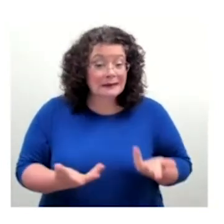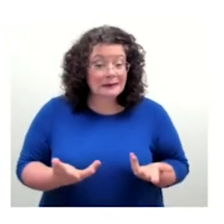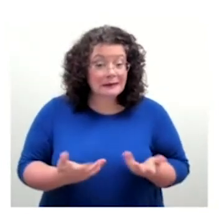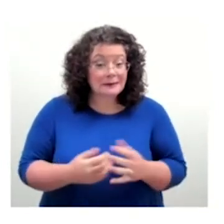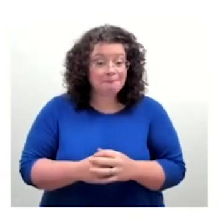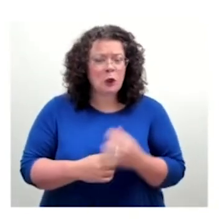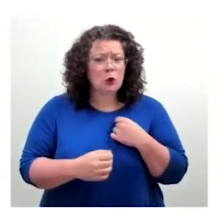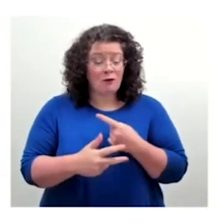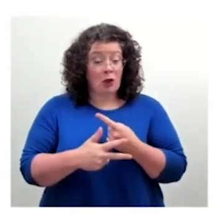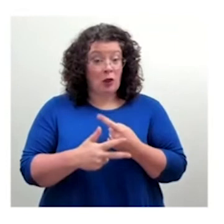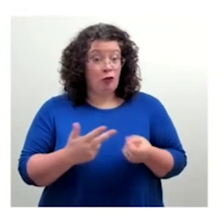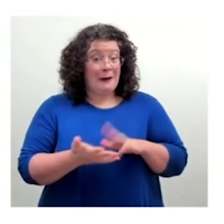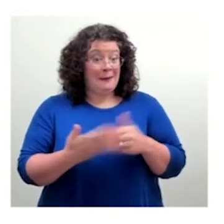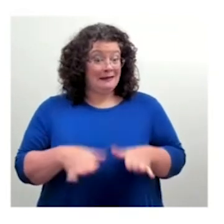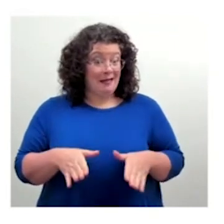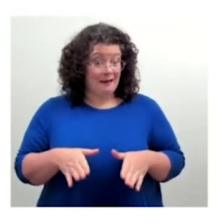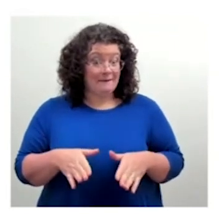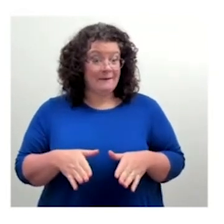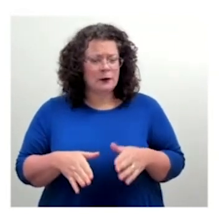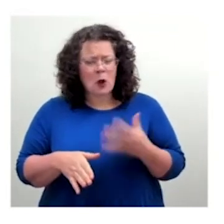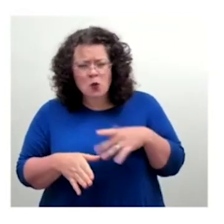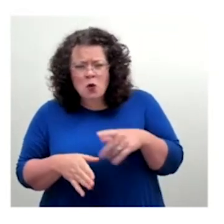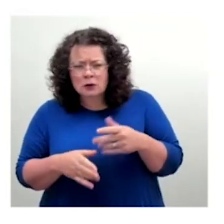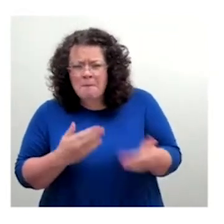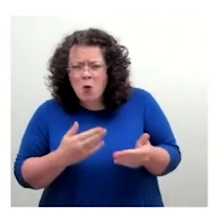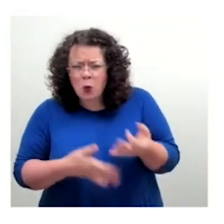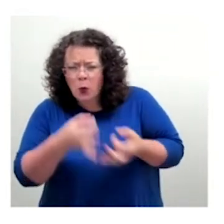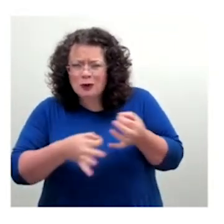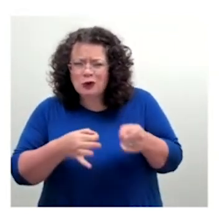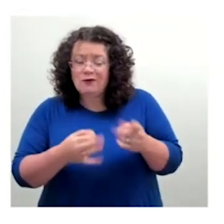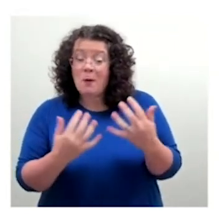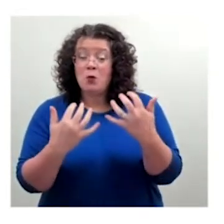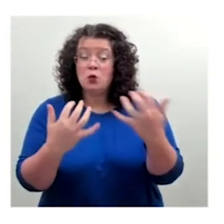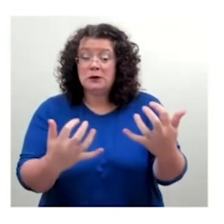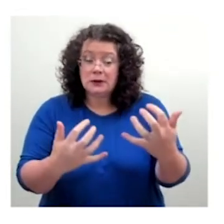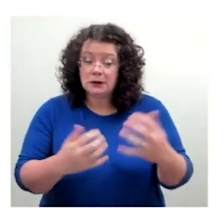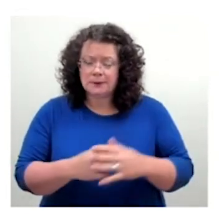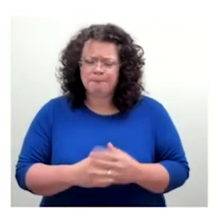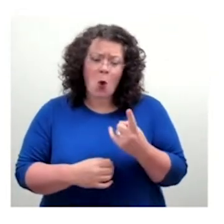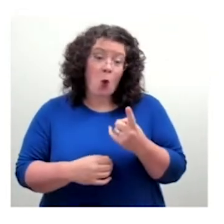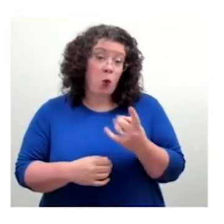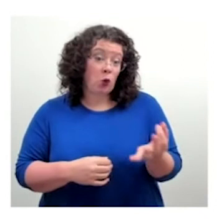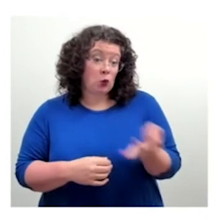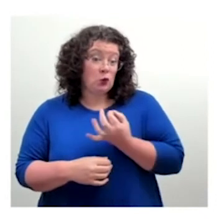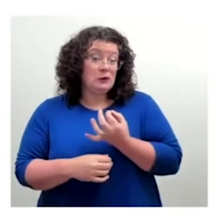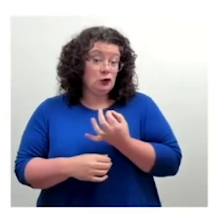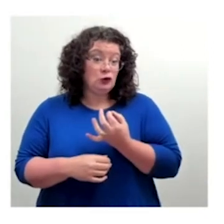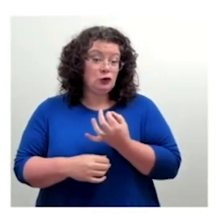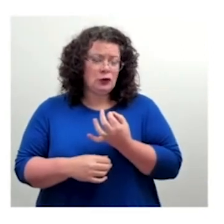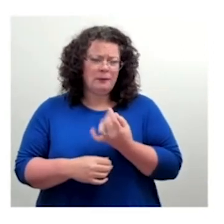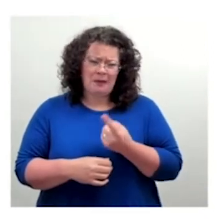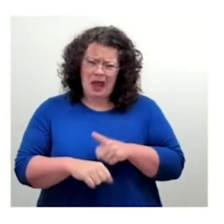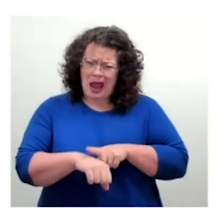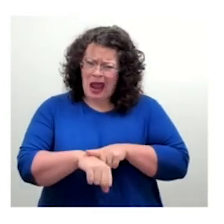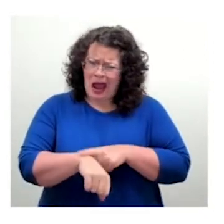one of the questions that have been asked is, how long do you think the research will continue into this kind of thing at the BBC? Is it something that